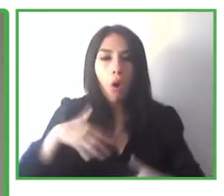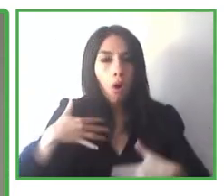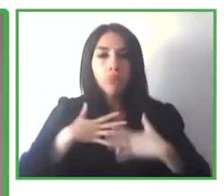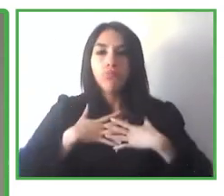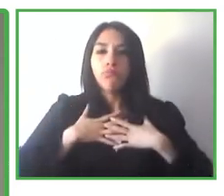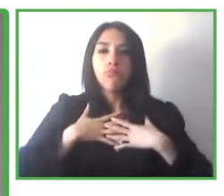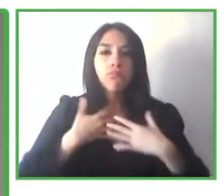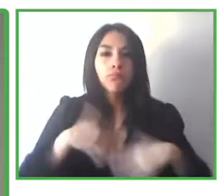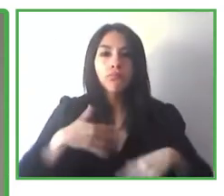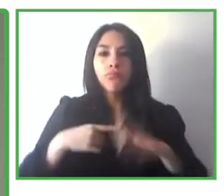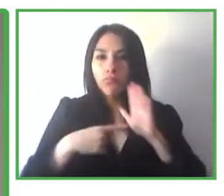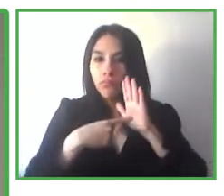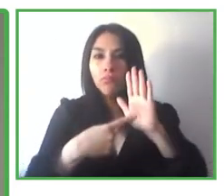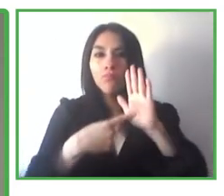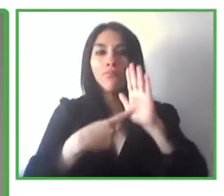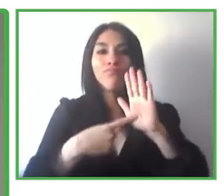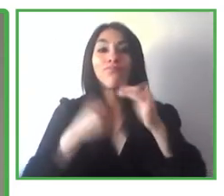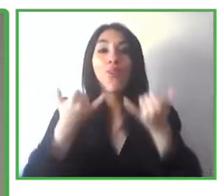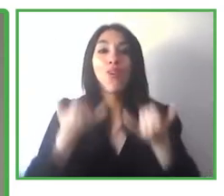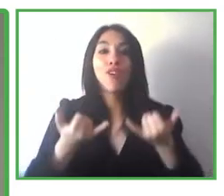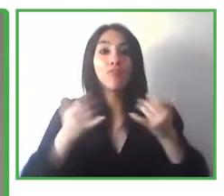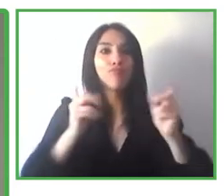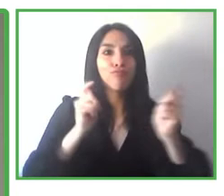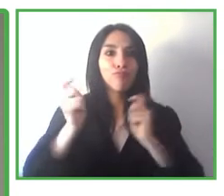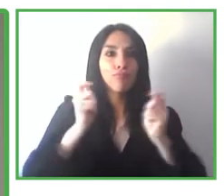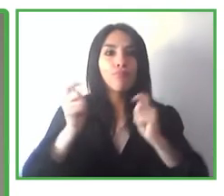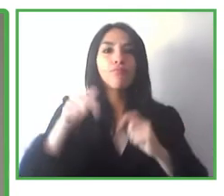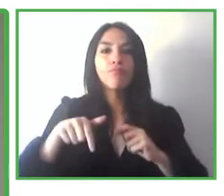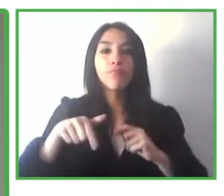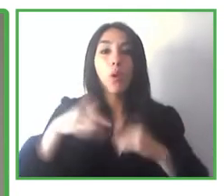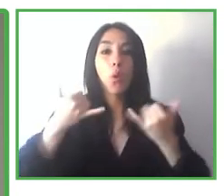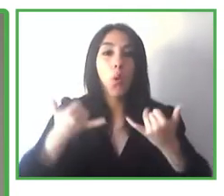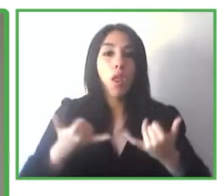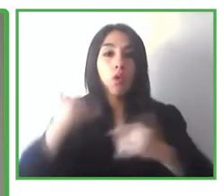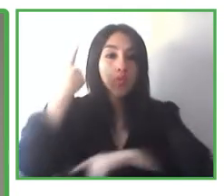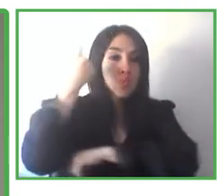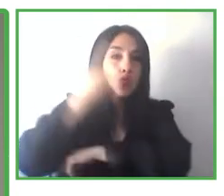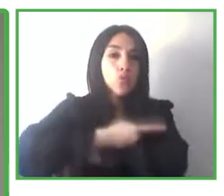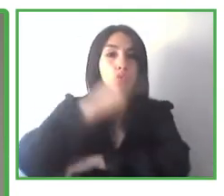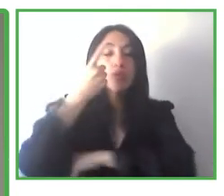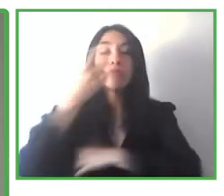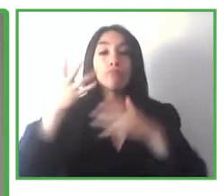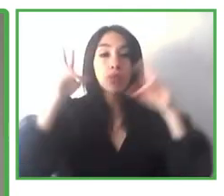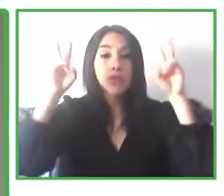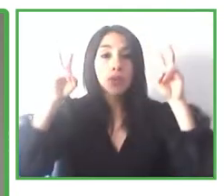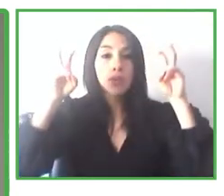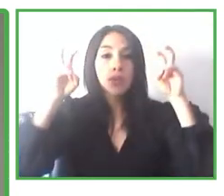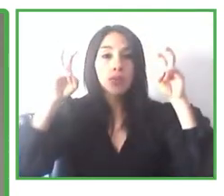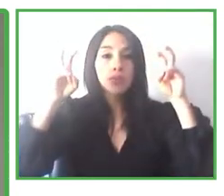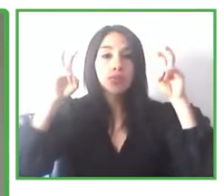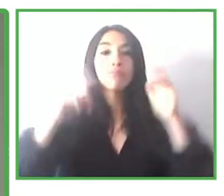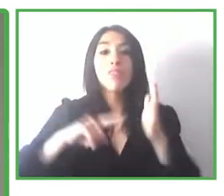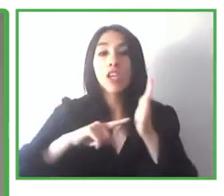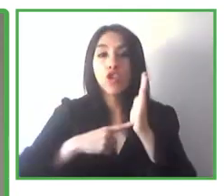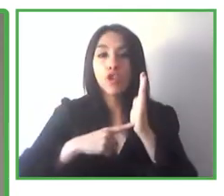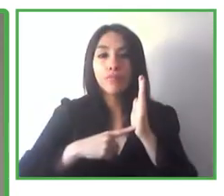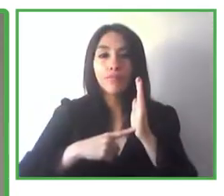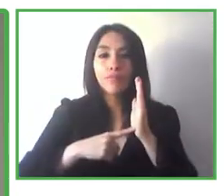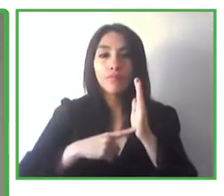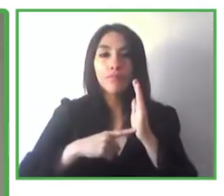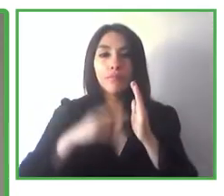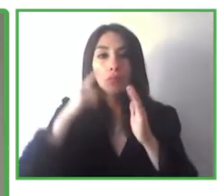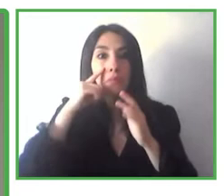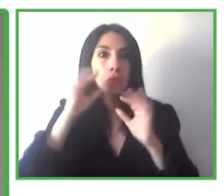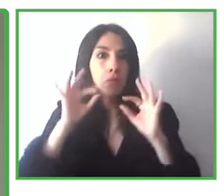and it's a pleasure to moderate this session regarding technologies, avant-garde technologies for